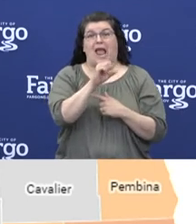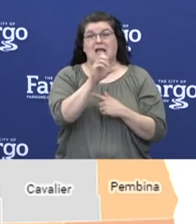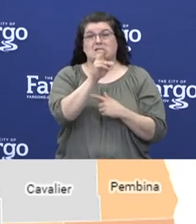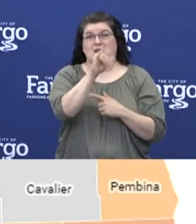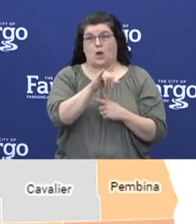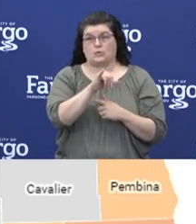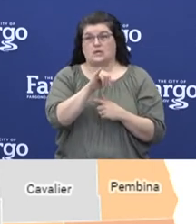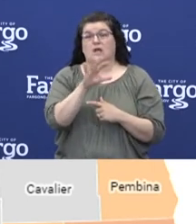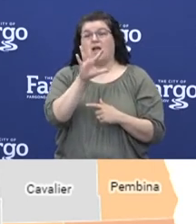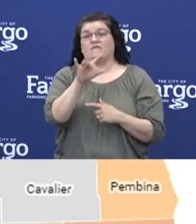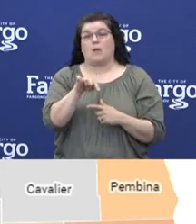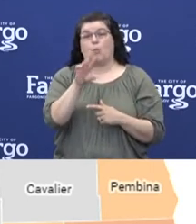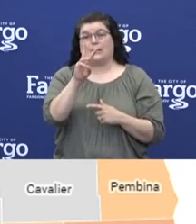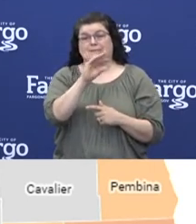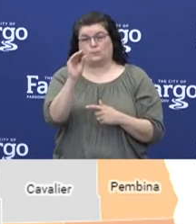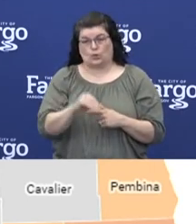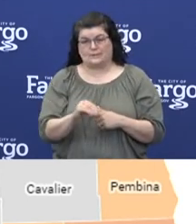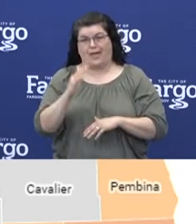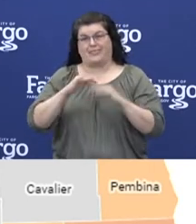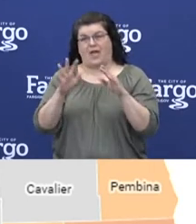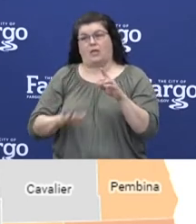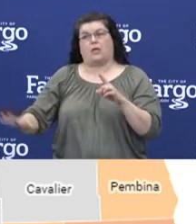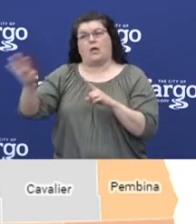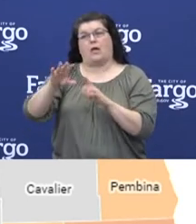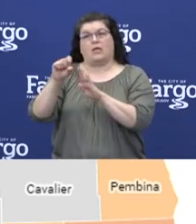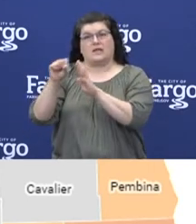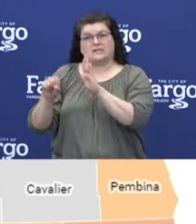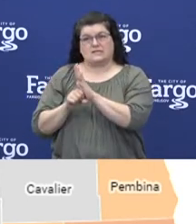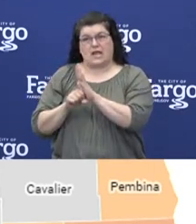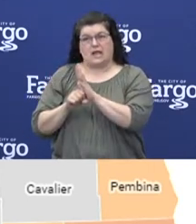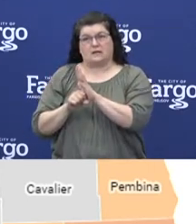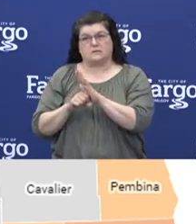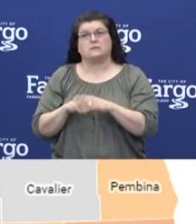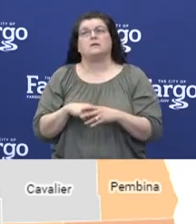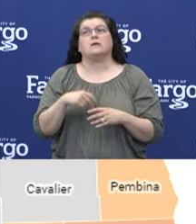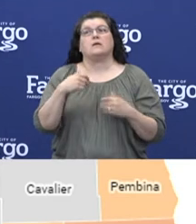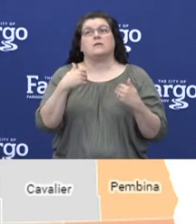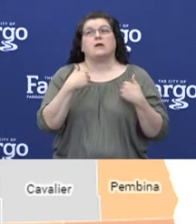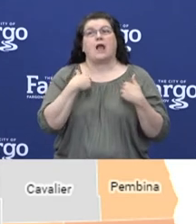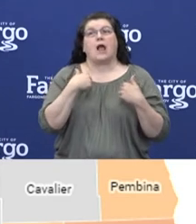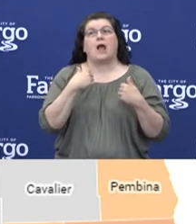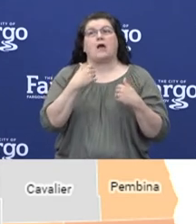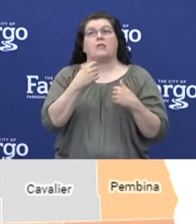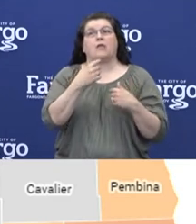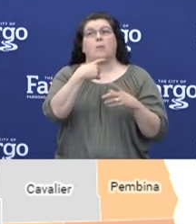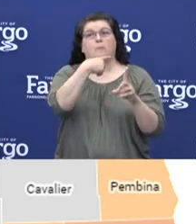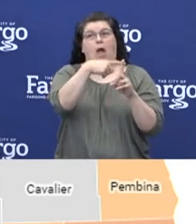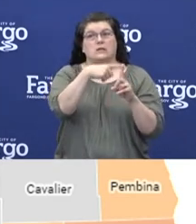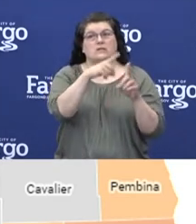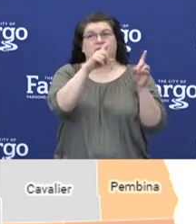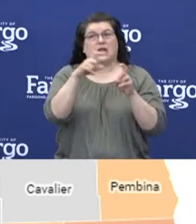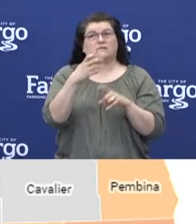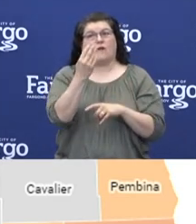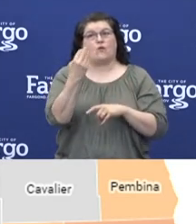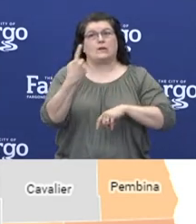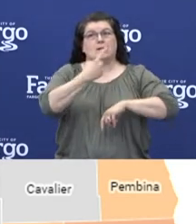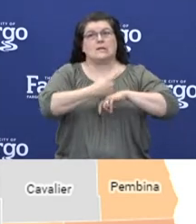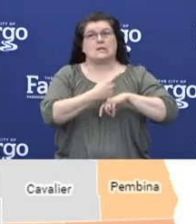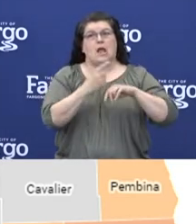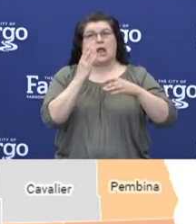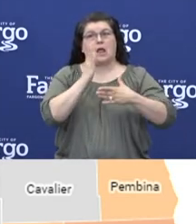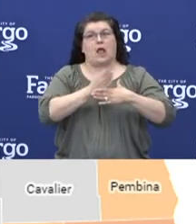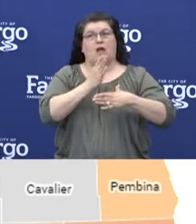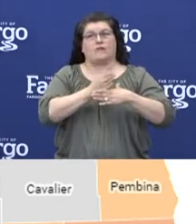.6 percent of our cases testing positive with a 14-day rolling average compared to 2.3 percent in the rest of the state.